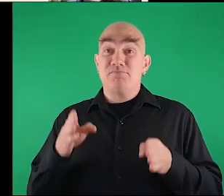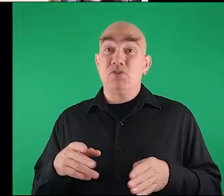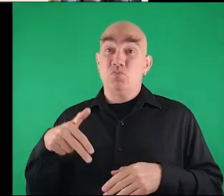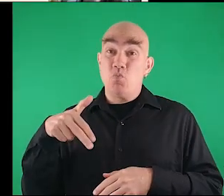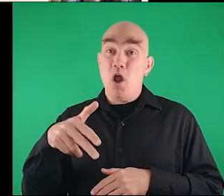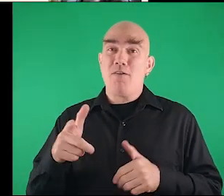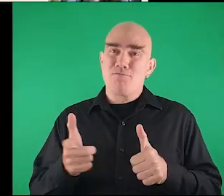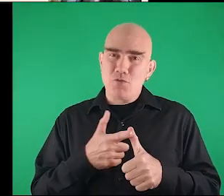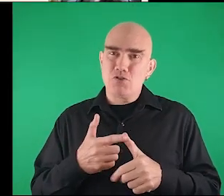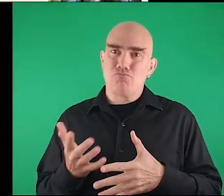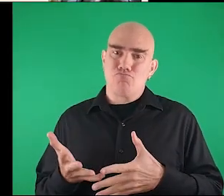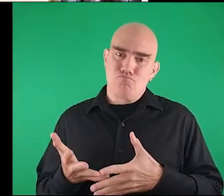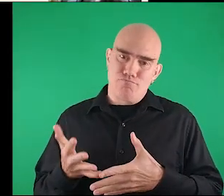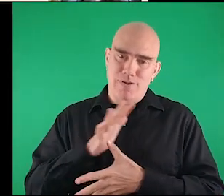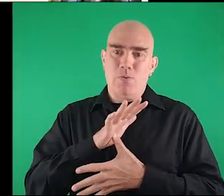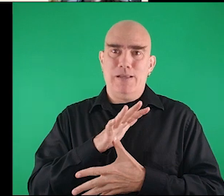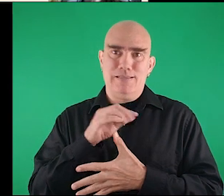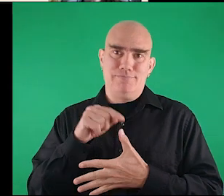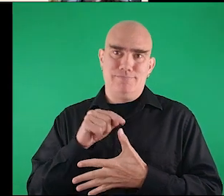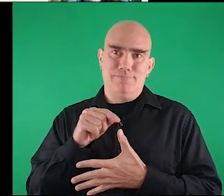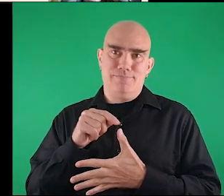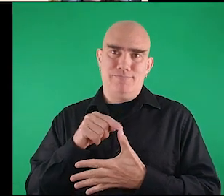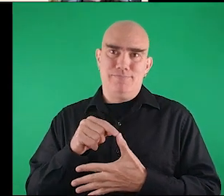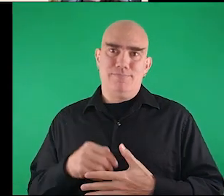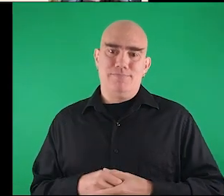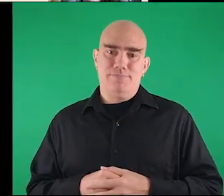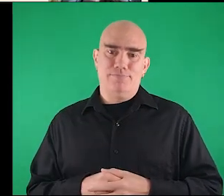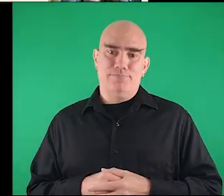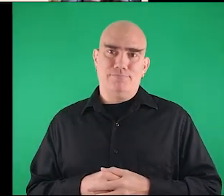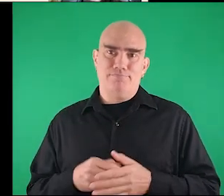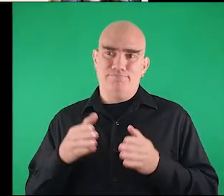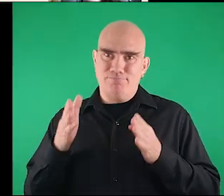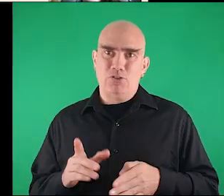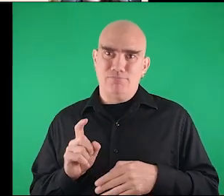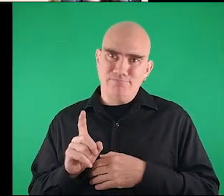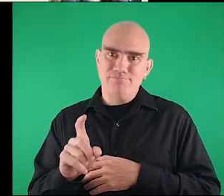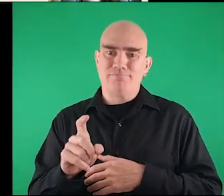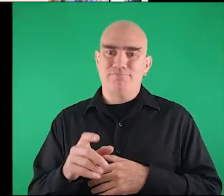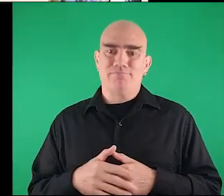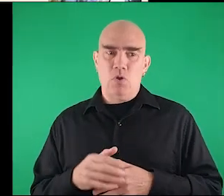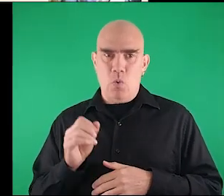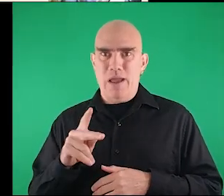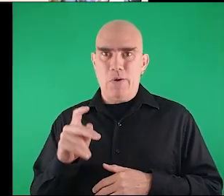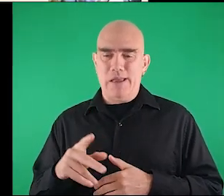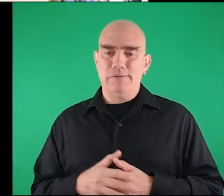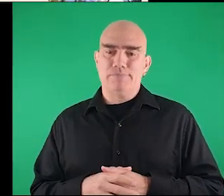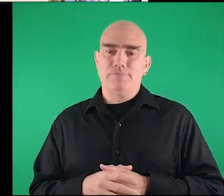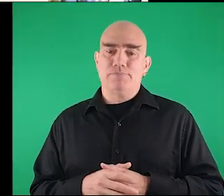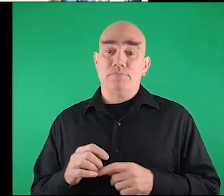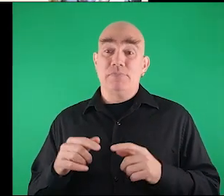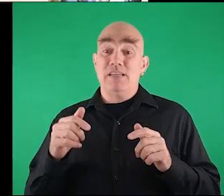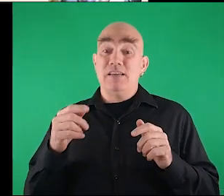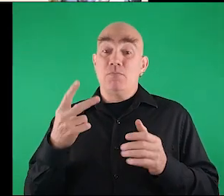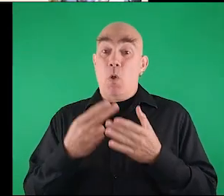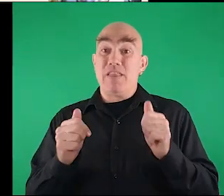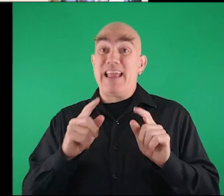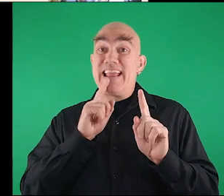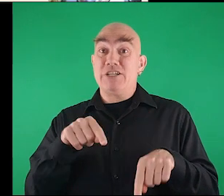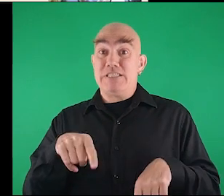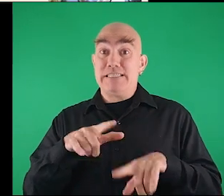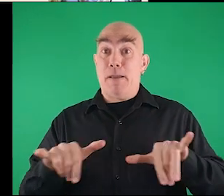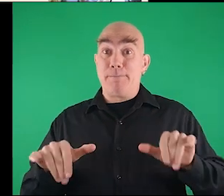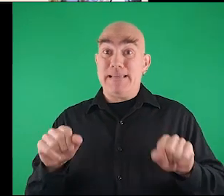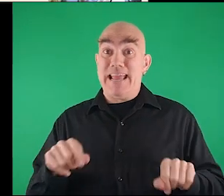is is the first a purity ever okay okay can you tell me